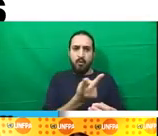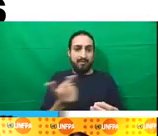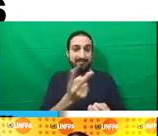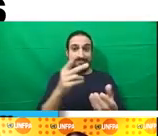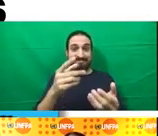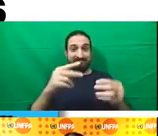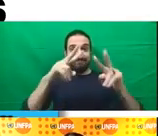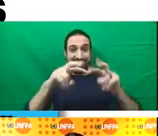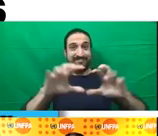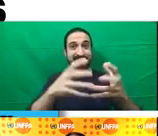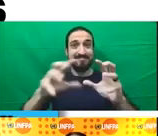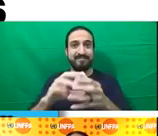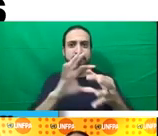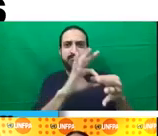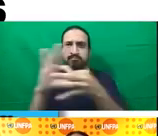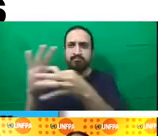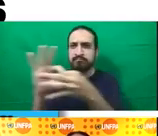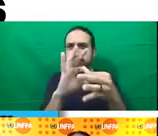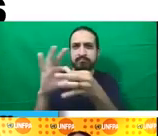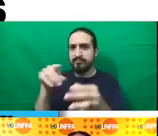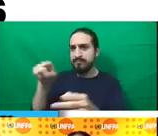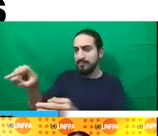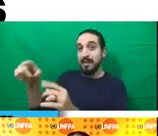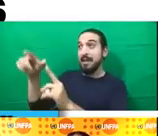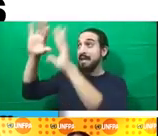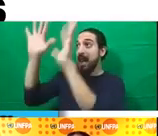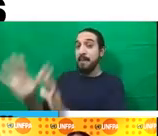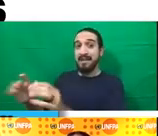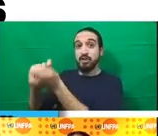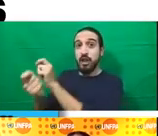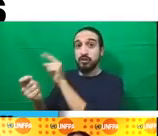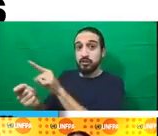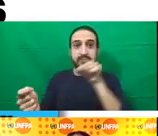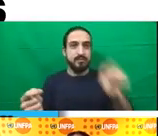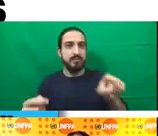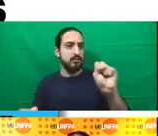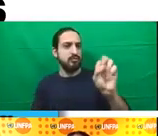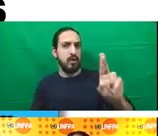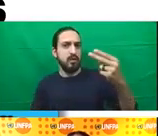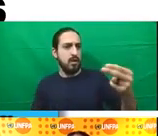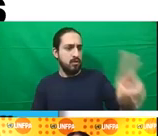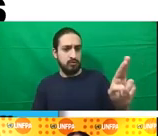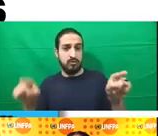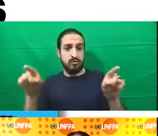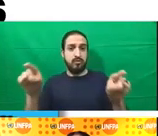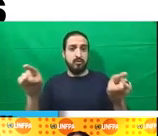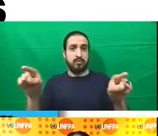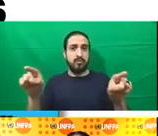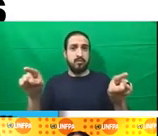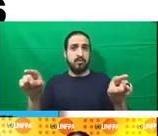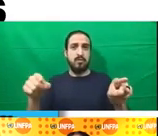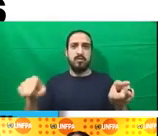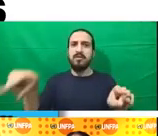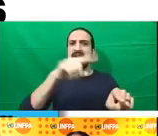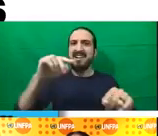adaptation and realization of SRHR. And we drilled down to six findings. First is that the